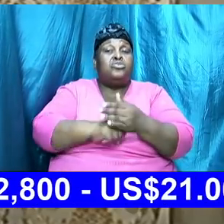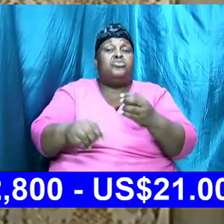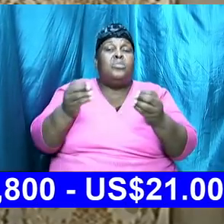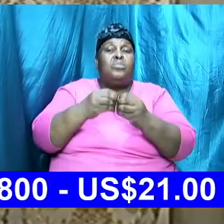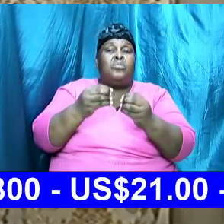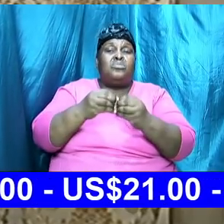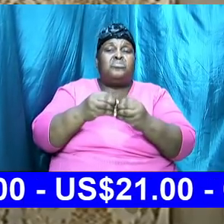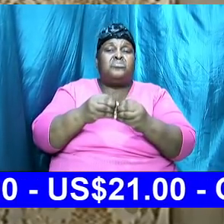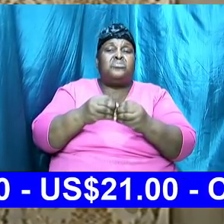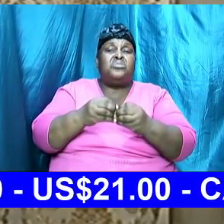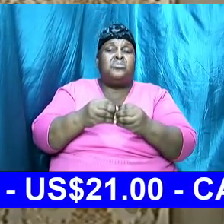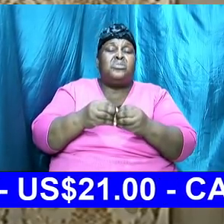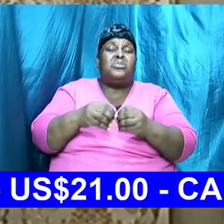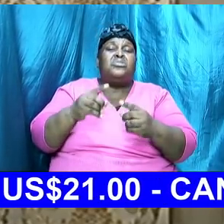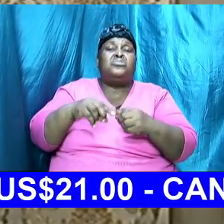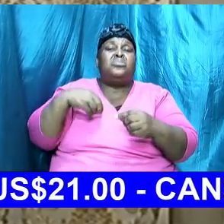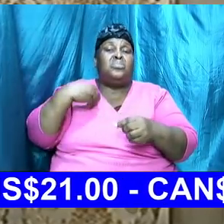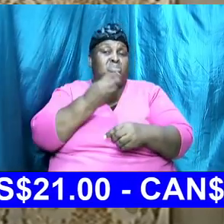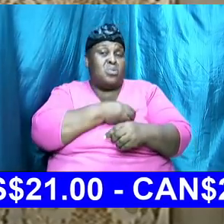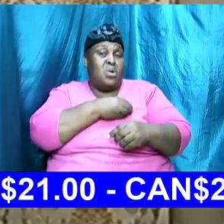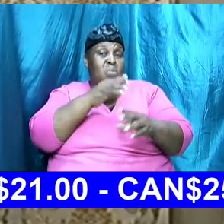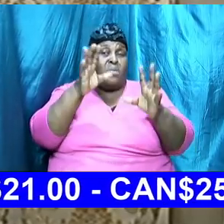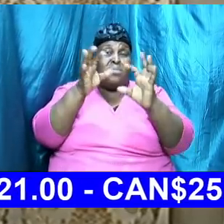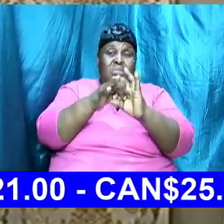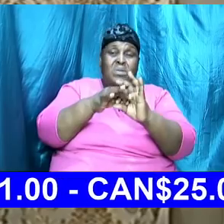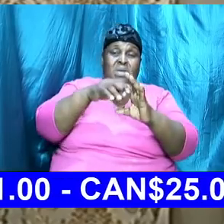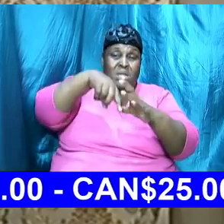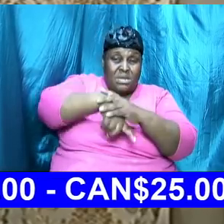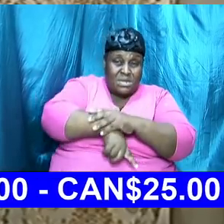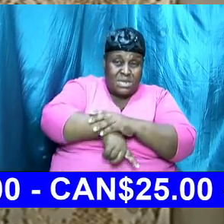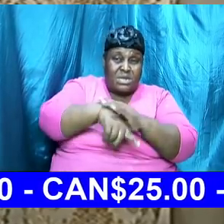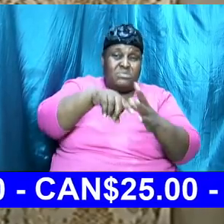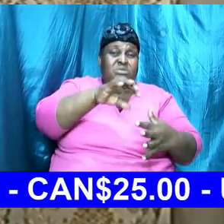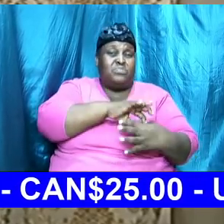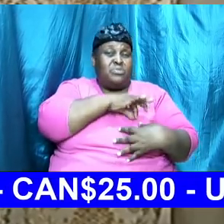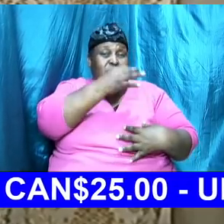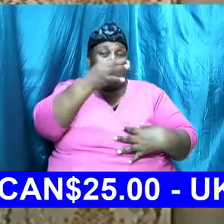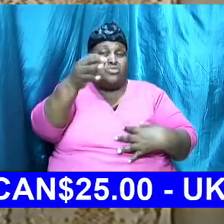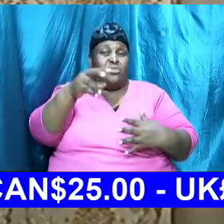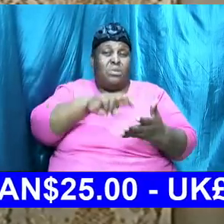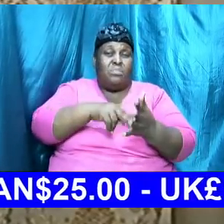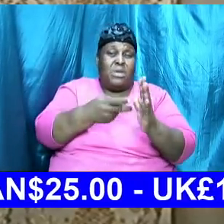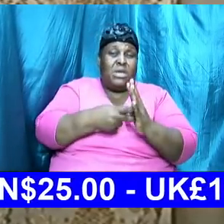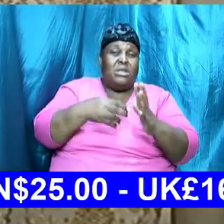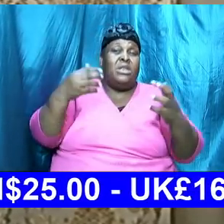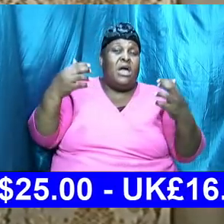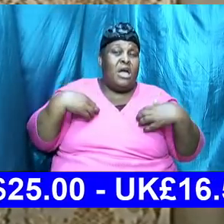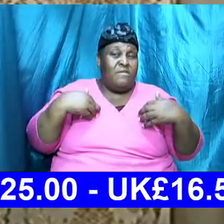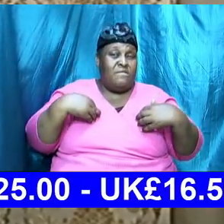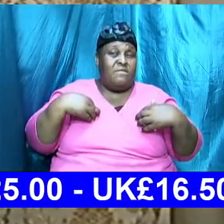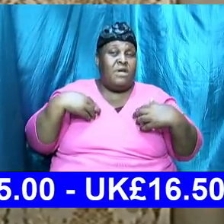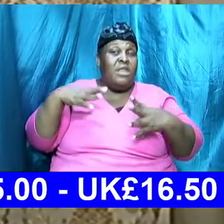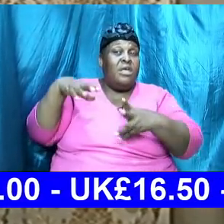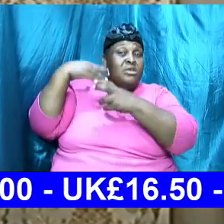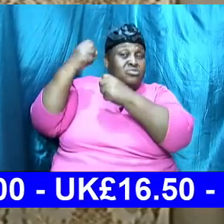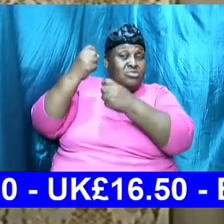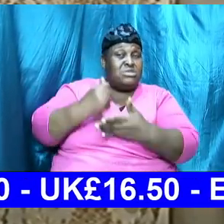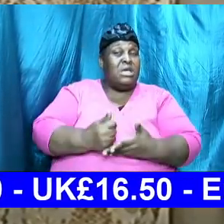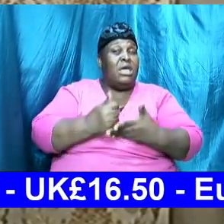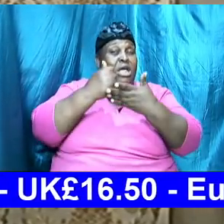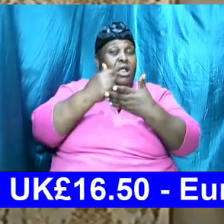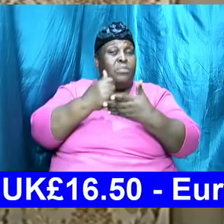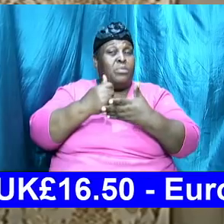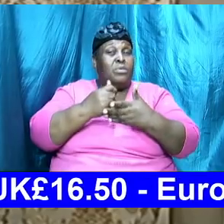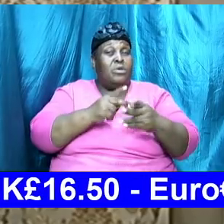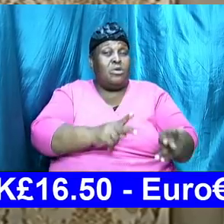our relationship and the deep spiritual meaning that it has and I trust that it will help to put